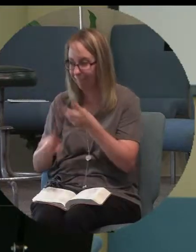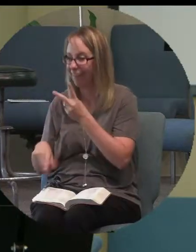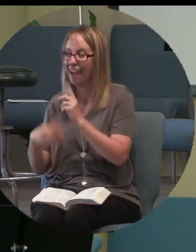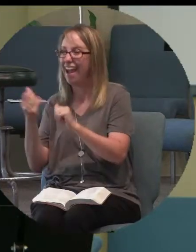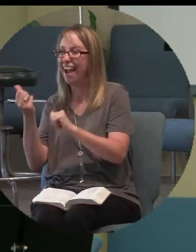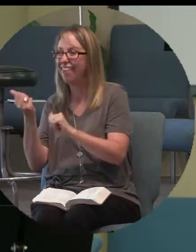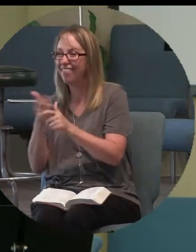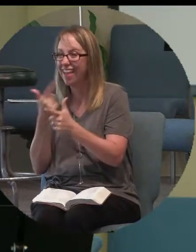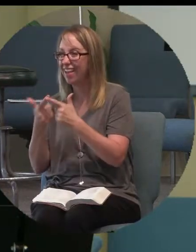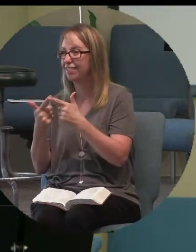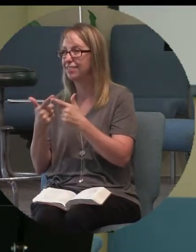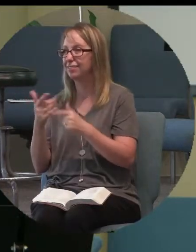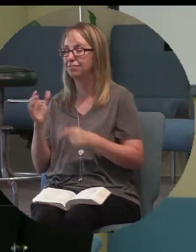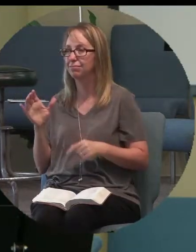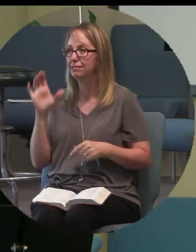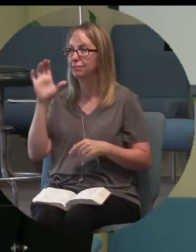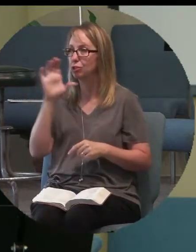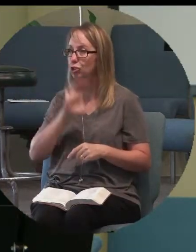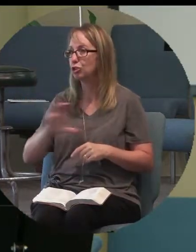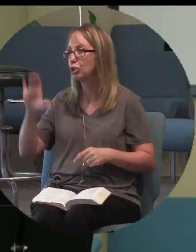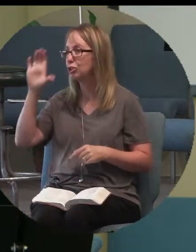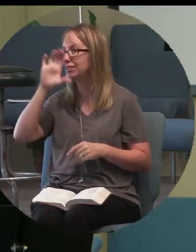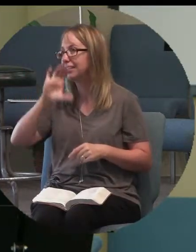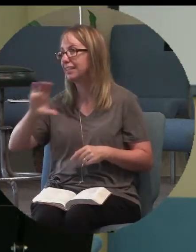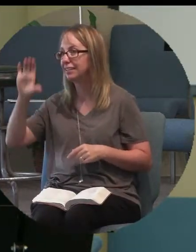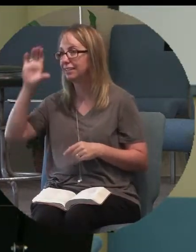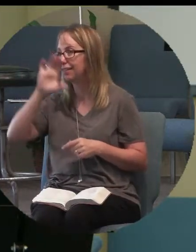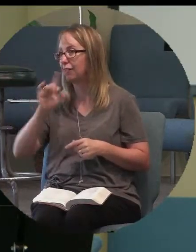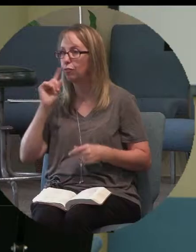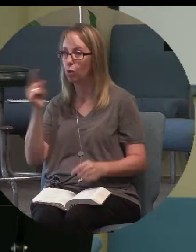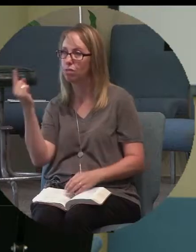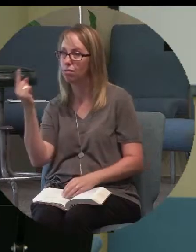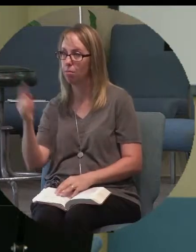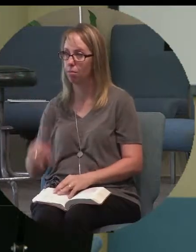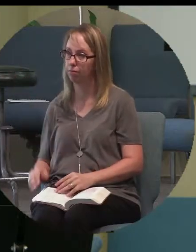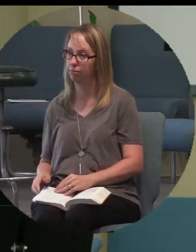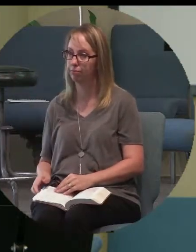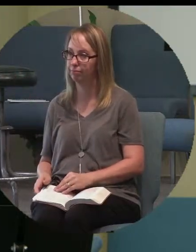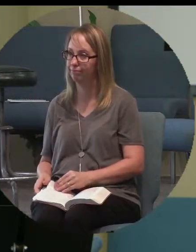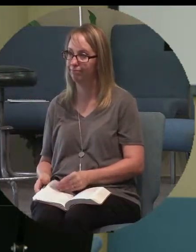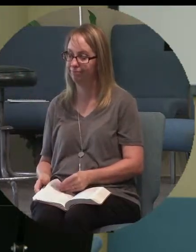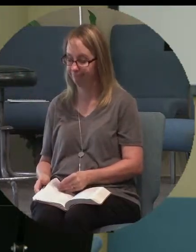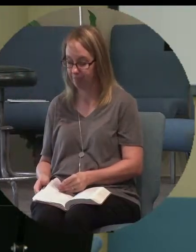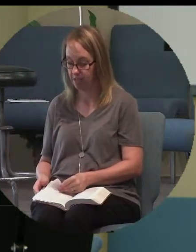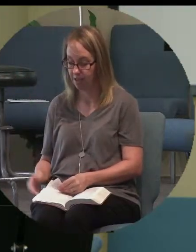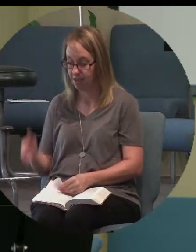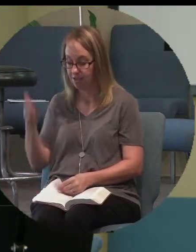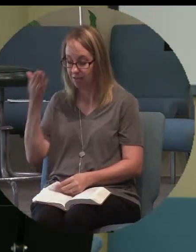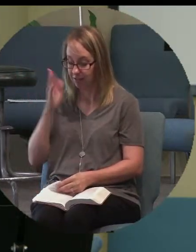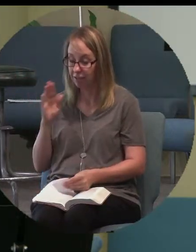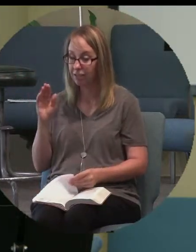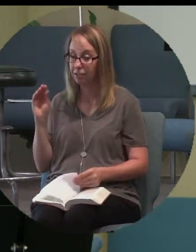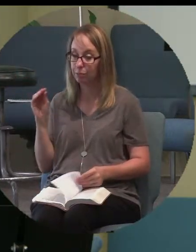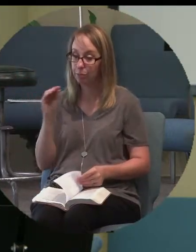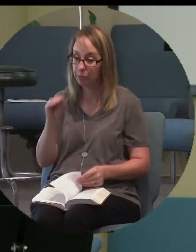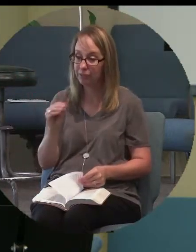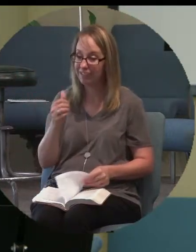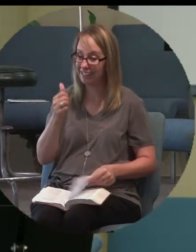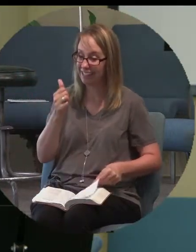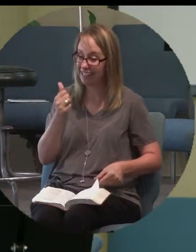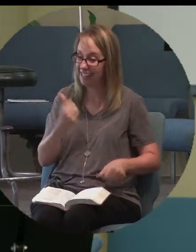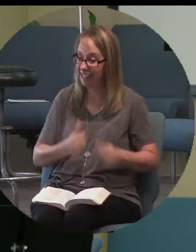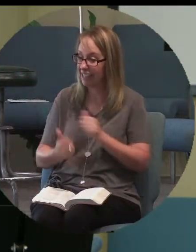Searching, that are seeking for something. Because God put in each and every one of us an